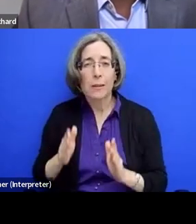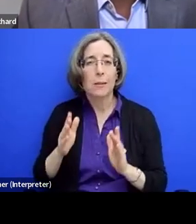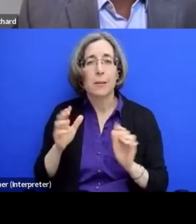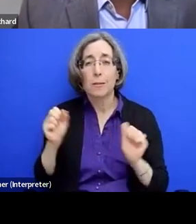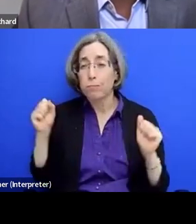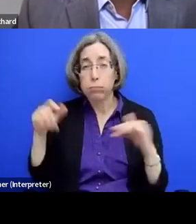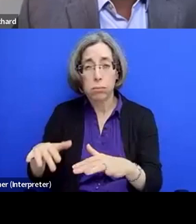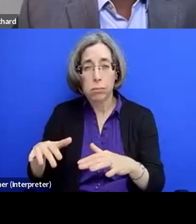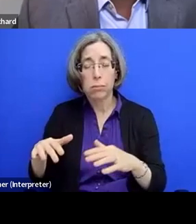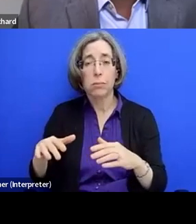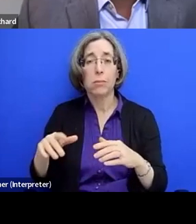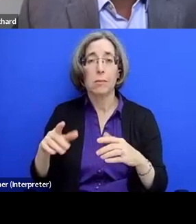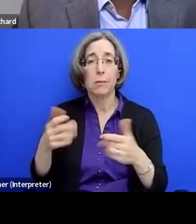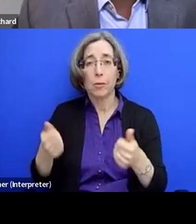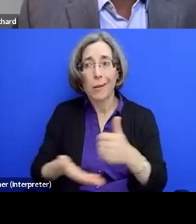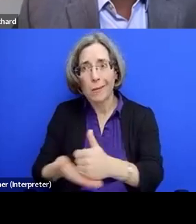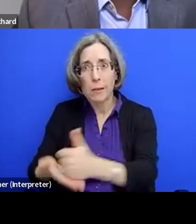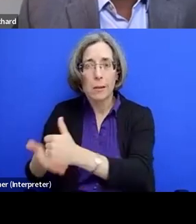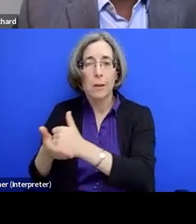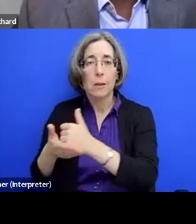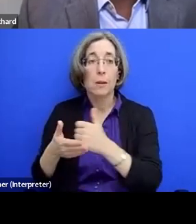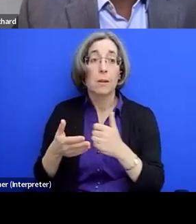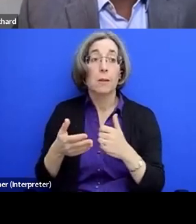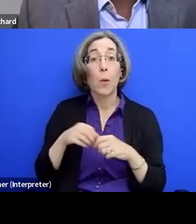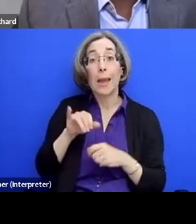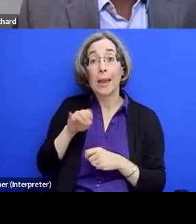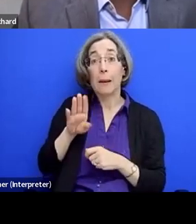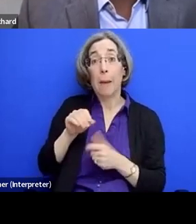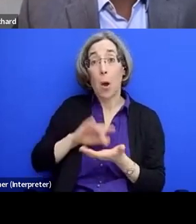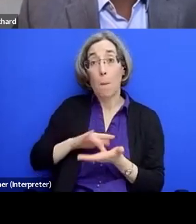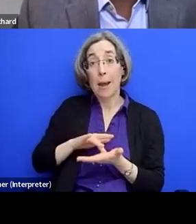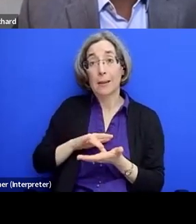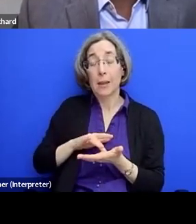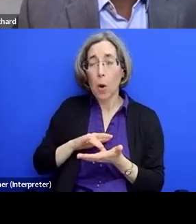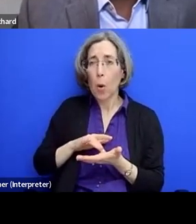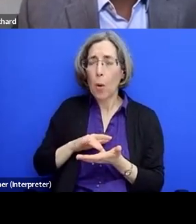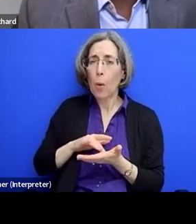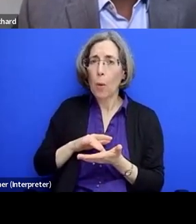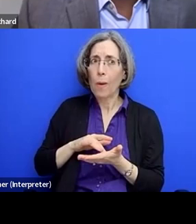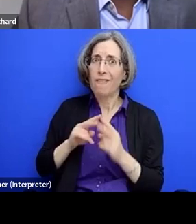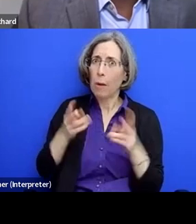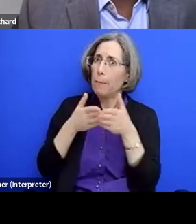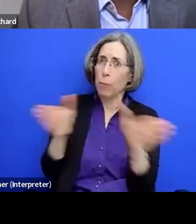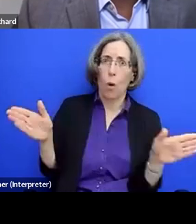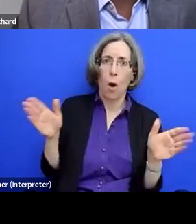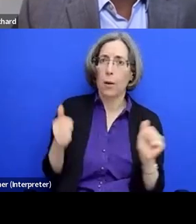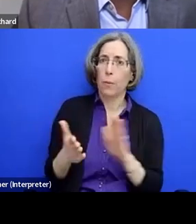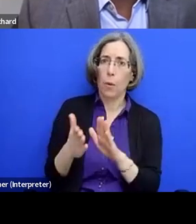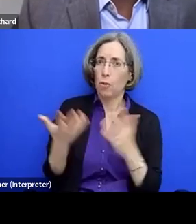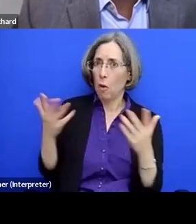so within, like, within biomedicine, it is certainly comprehensive. Um, part of what